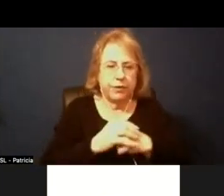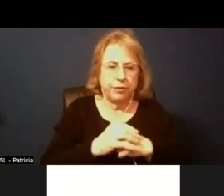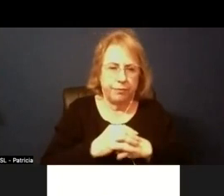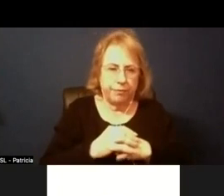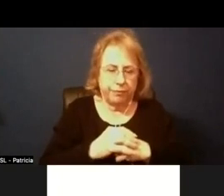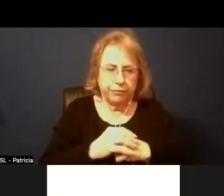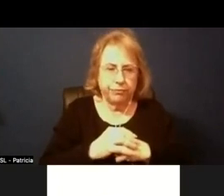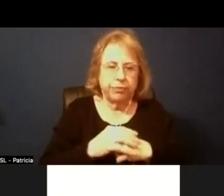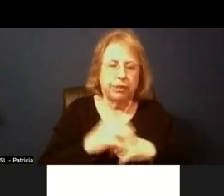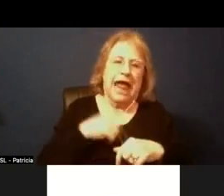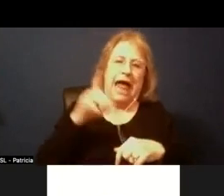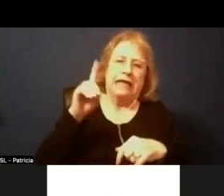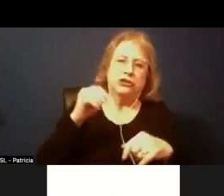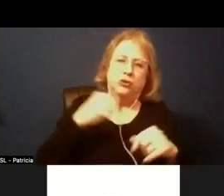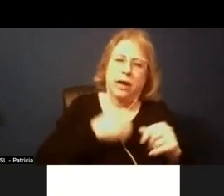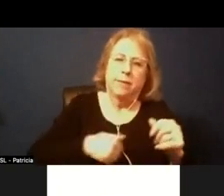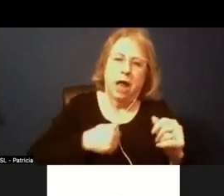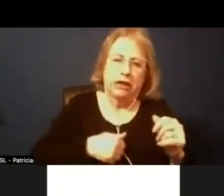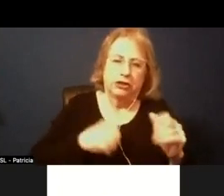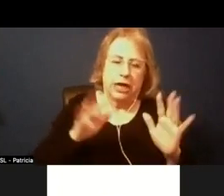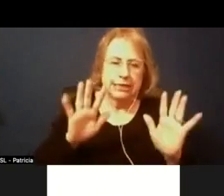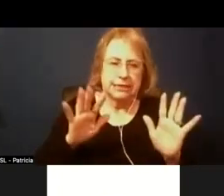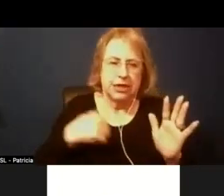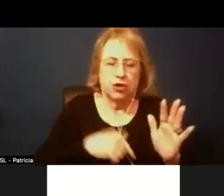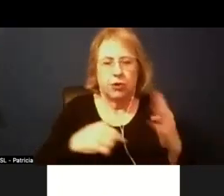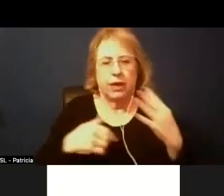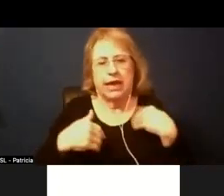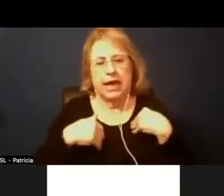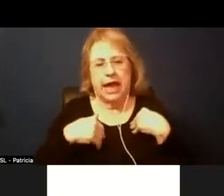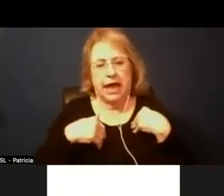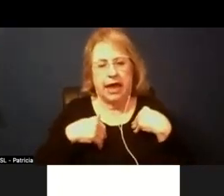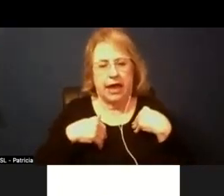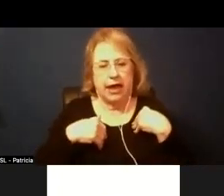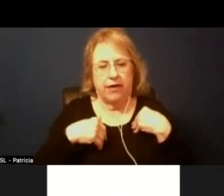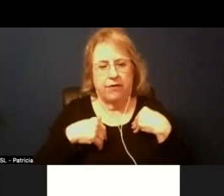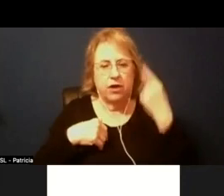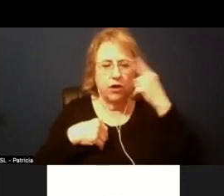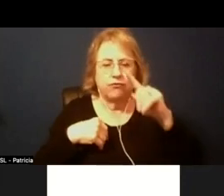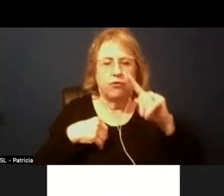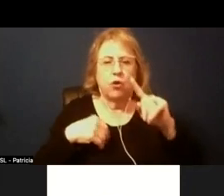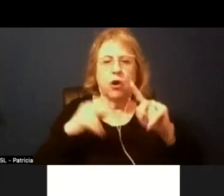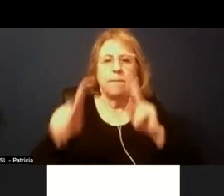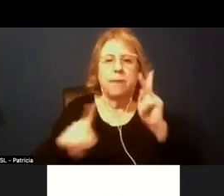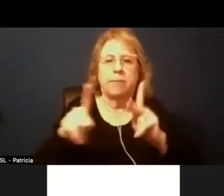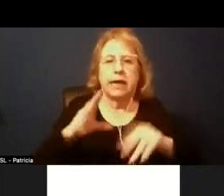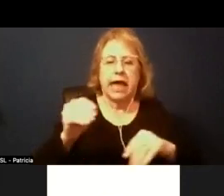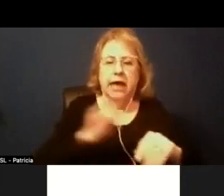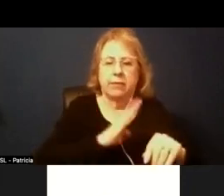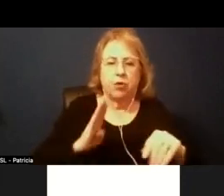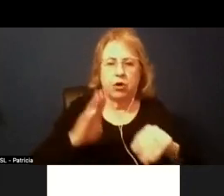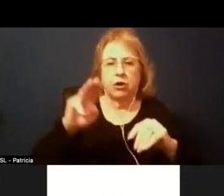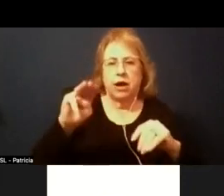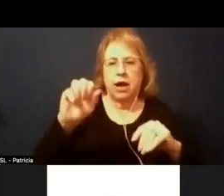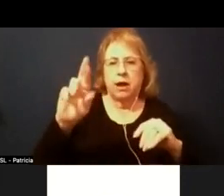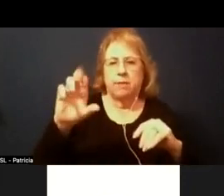i do and i apologize for that we have uh for the public and for the board march 3rd